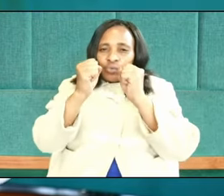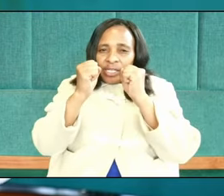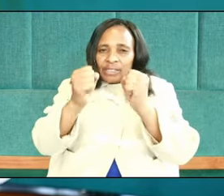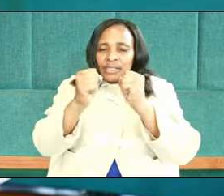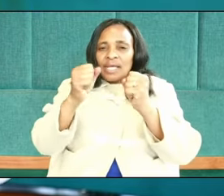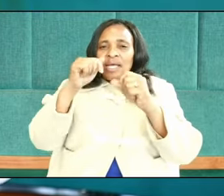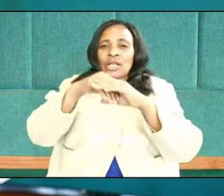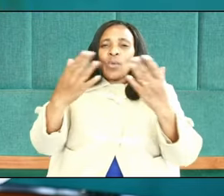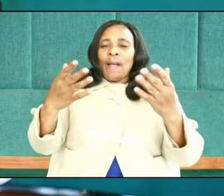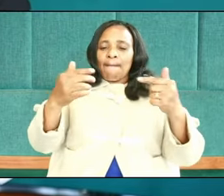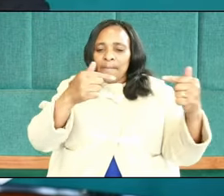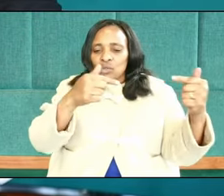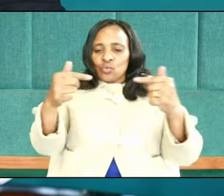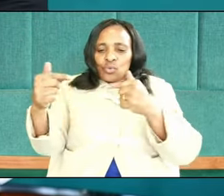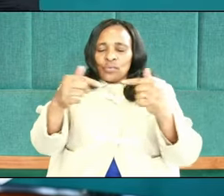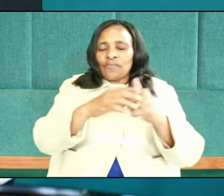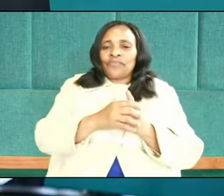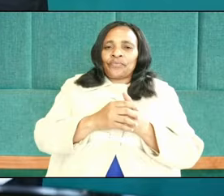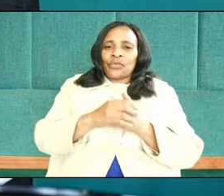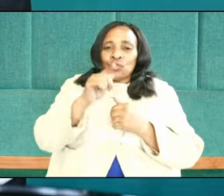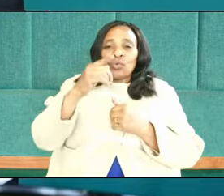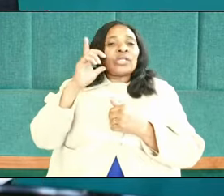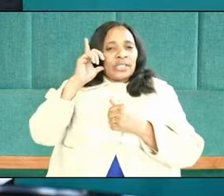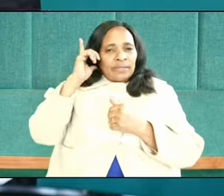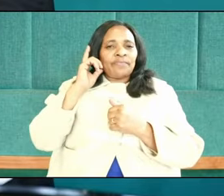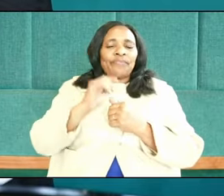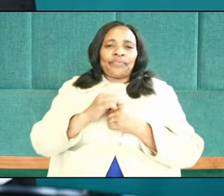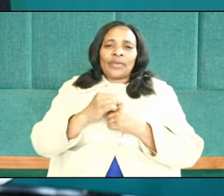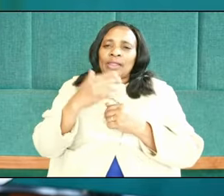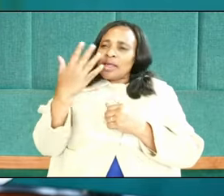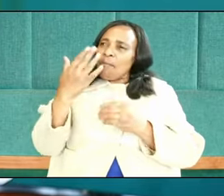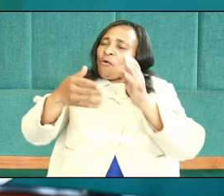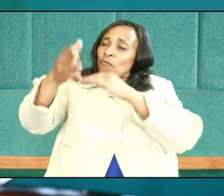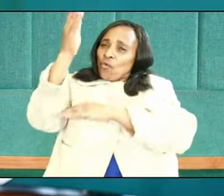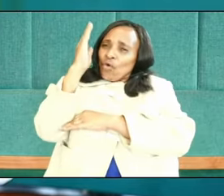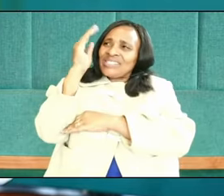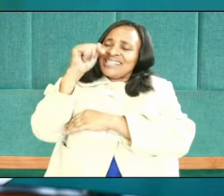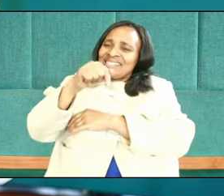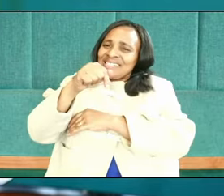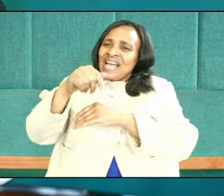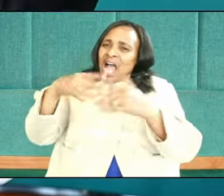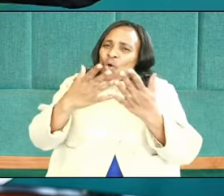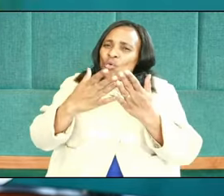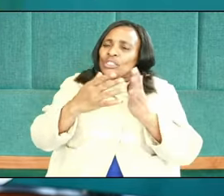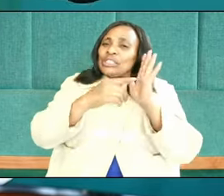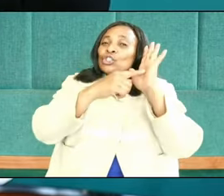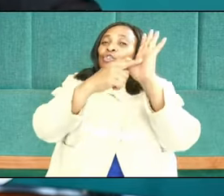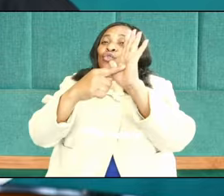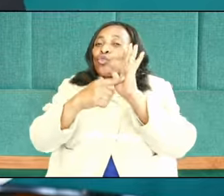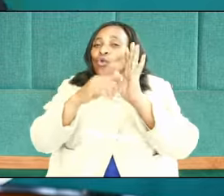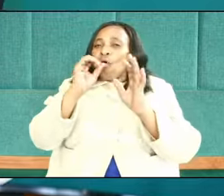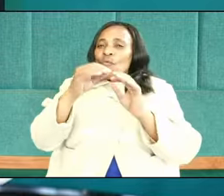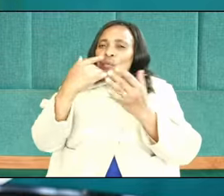battle. Listen keenly. The arm of God is the application of the right